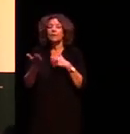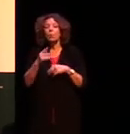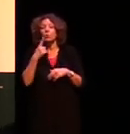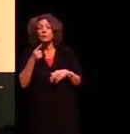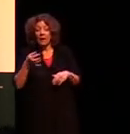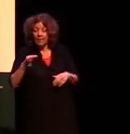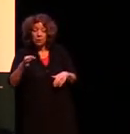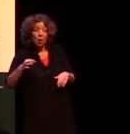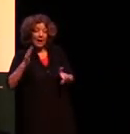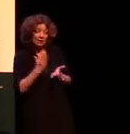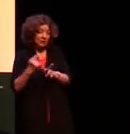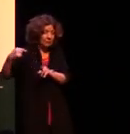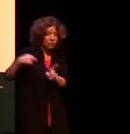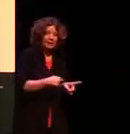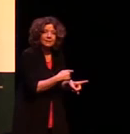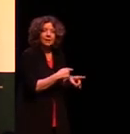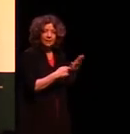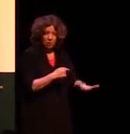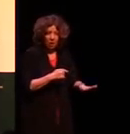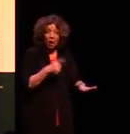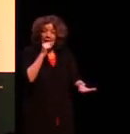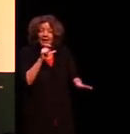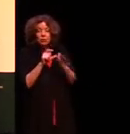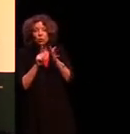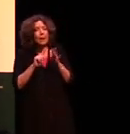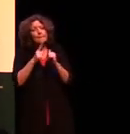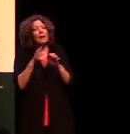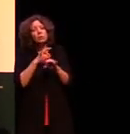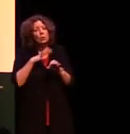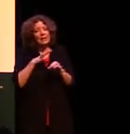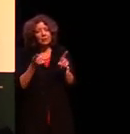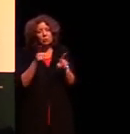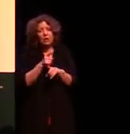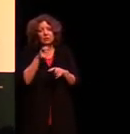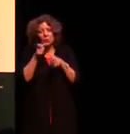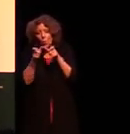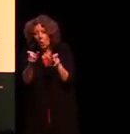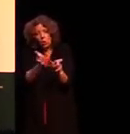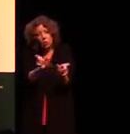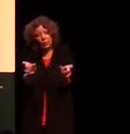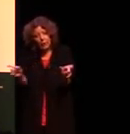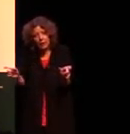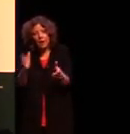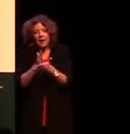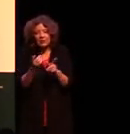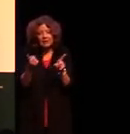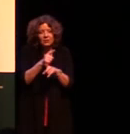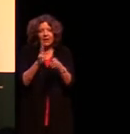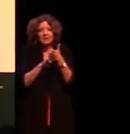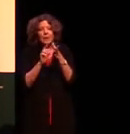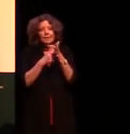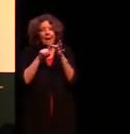chased the child of course I can do that but I don't need to change the word order to do that I just do that by changing the markers